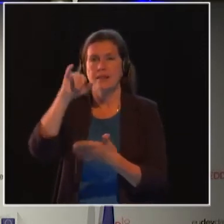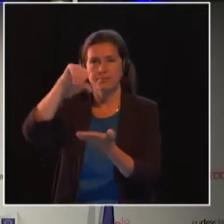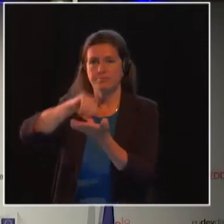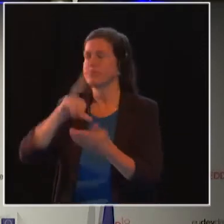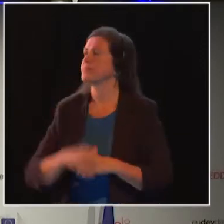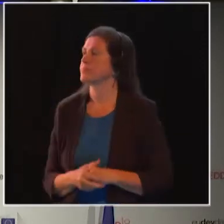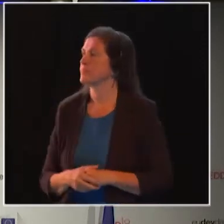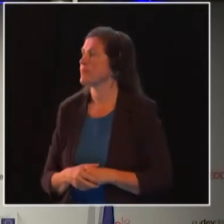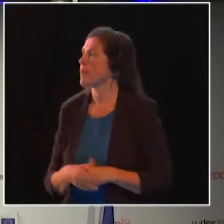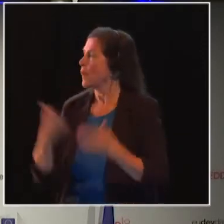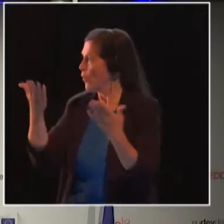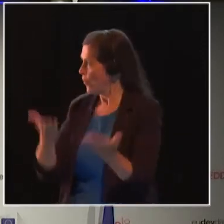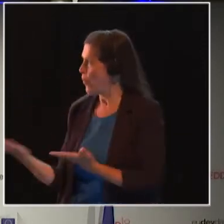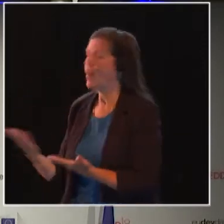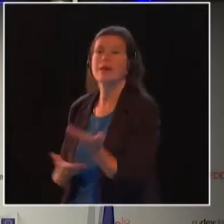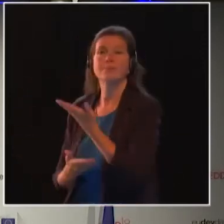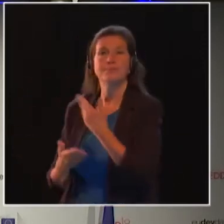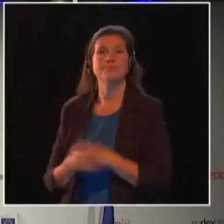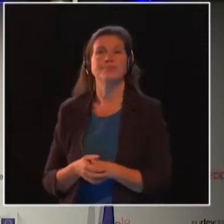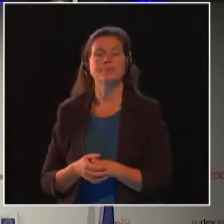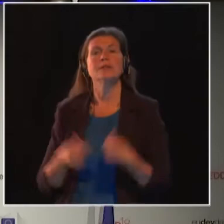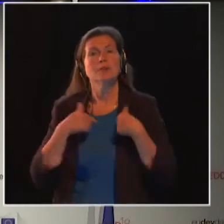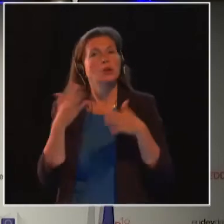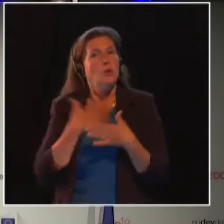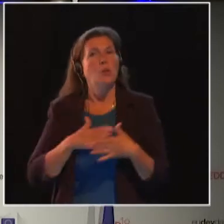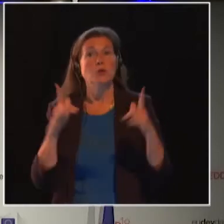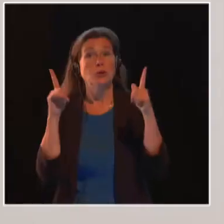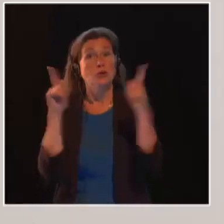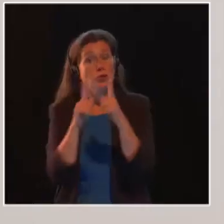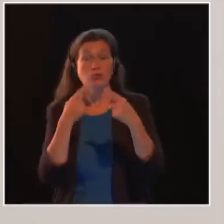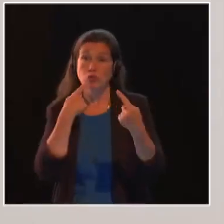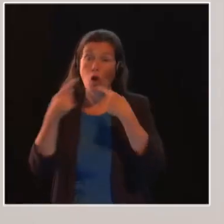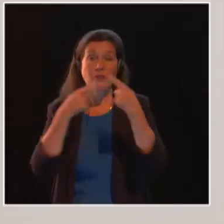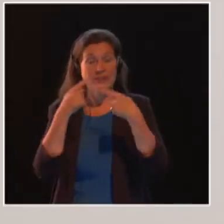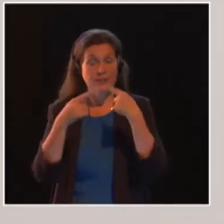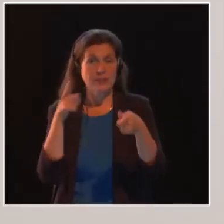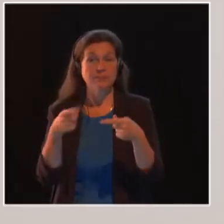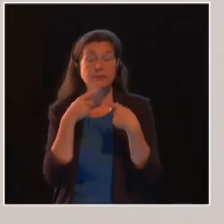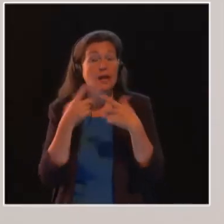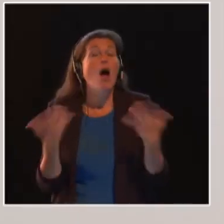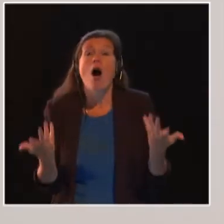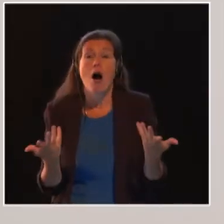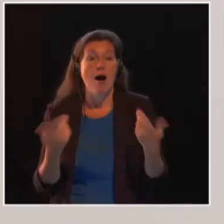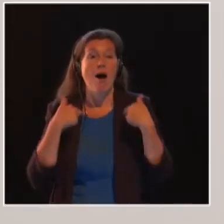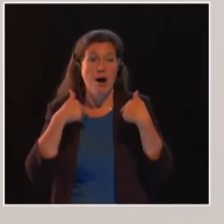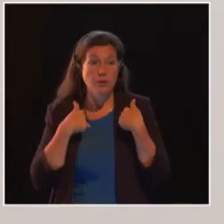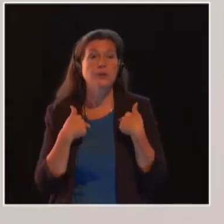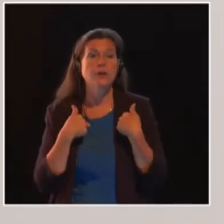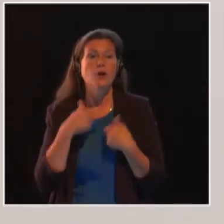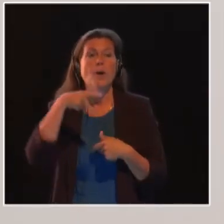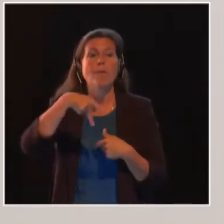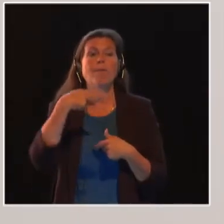I'd like to start a very brief conversation by asking Fumzile, how do we ensure that those who have been